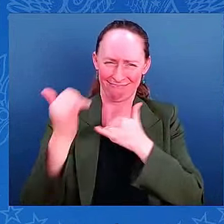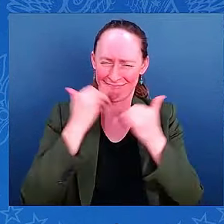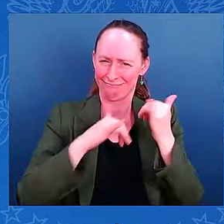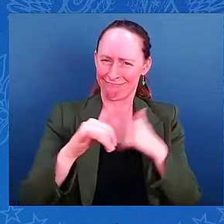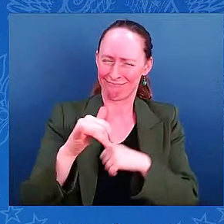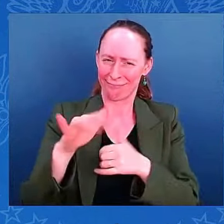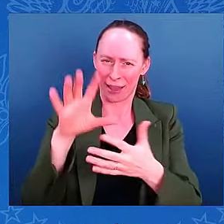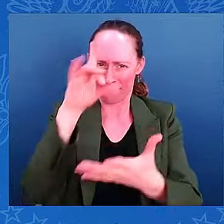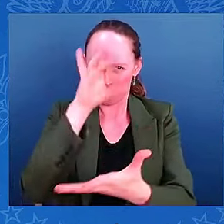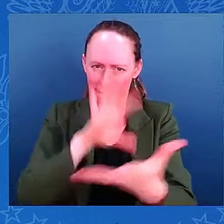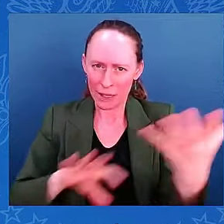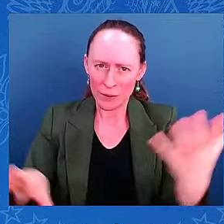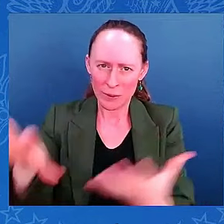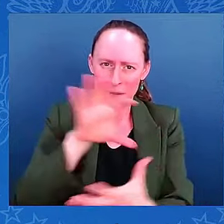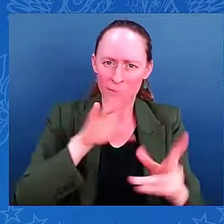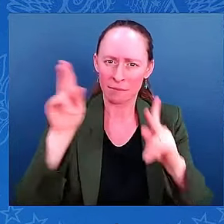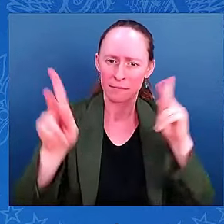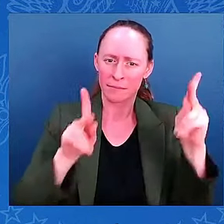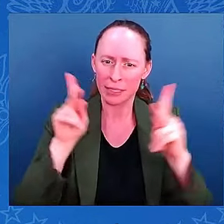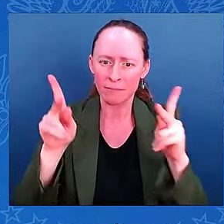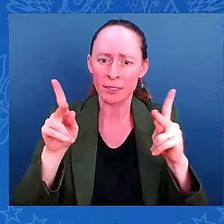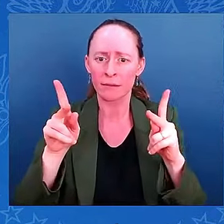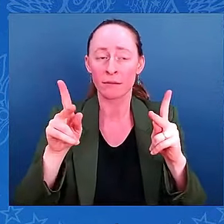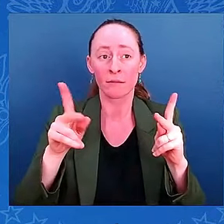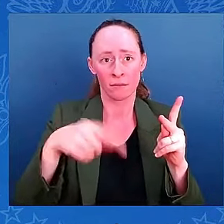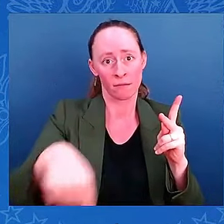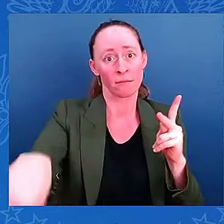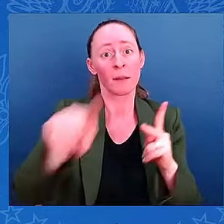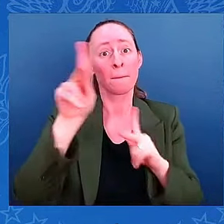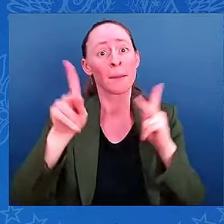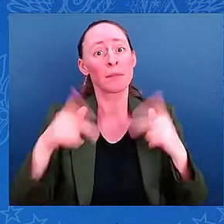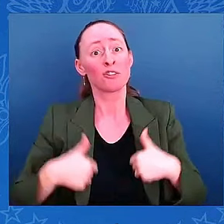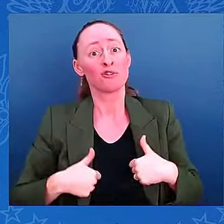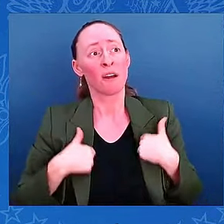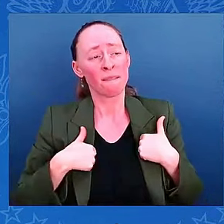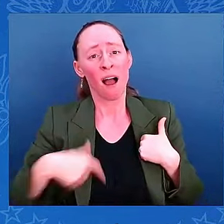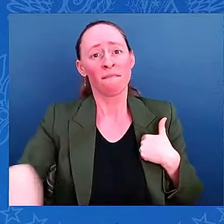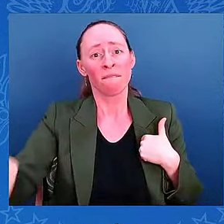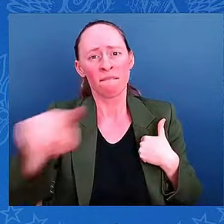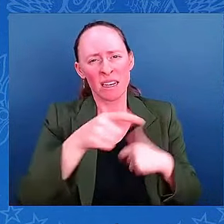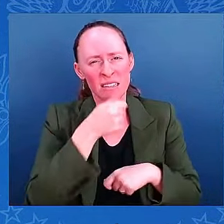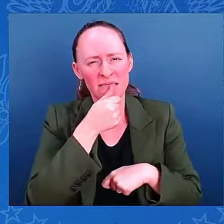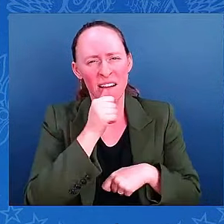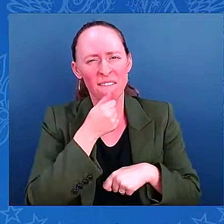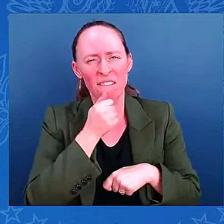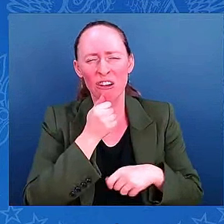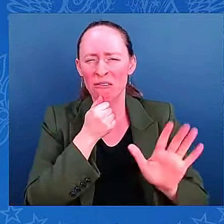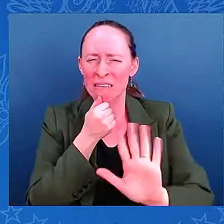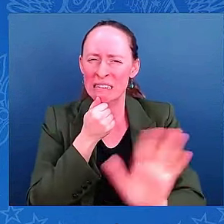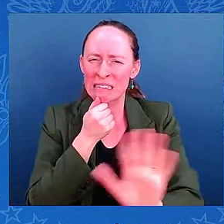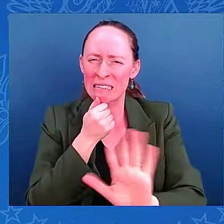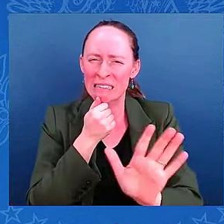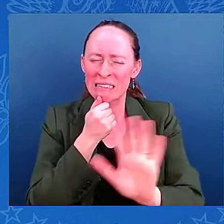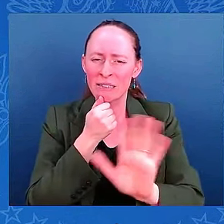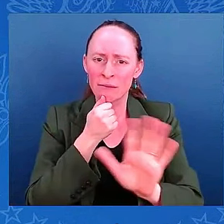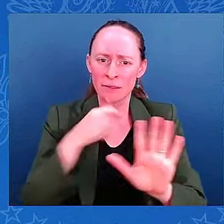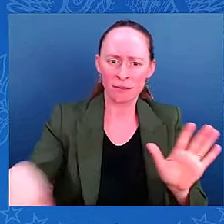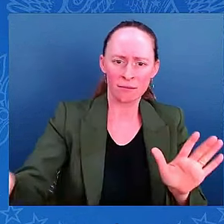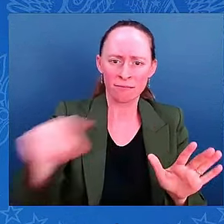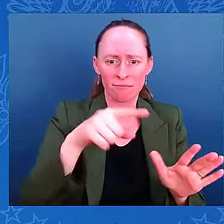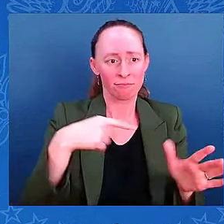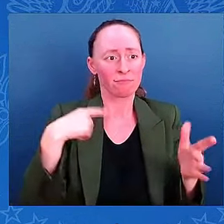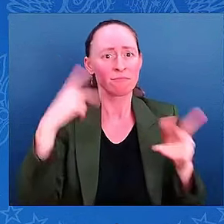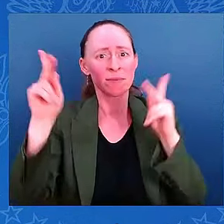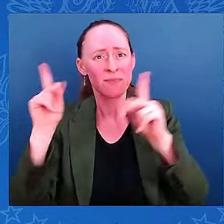of help. And it is also hurting the first responders who are so bravely risking their lives to deliver that help to